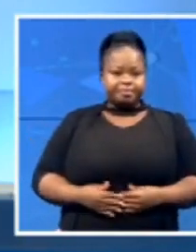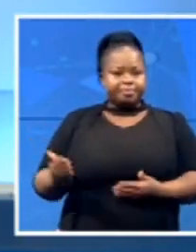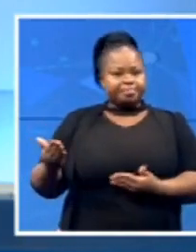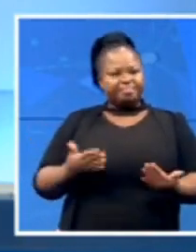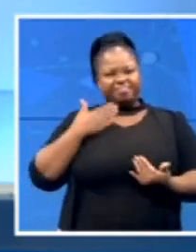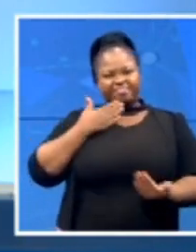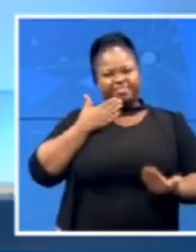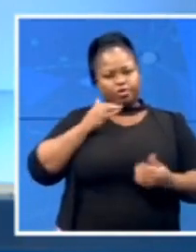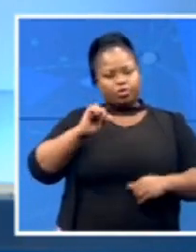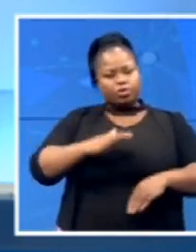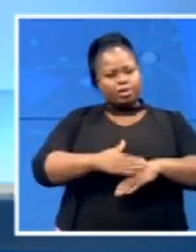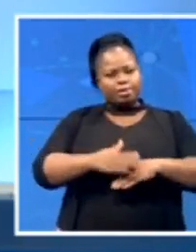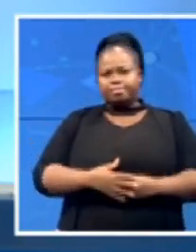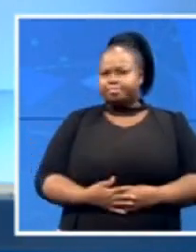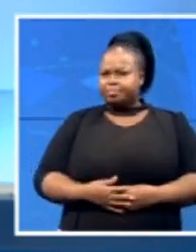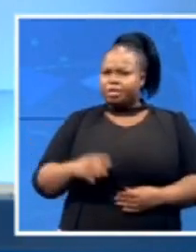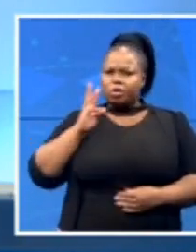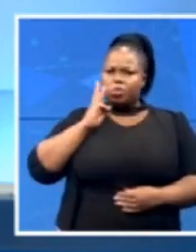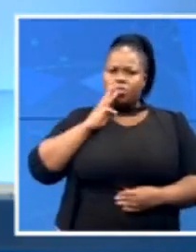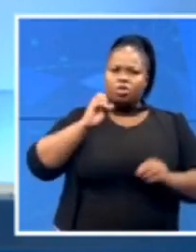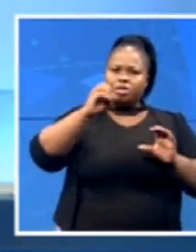the water drop-off efforts faring so far?